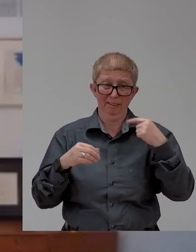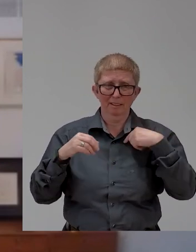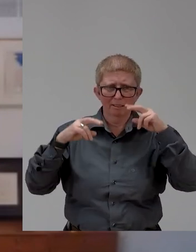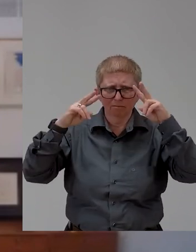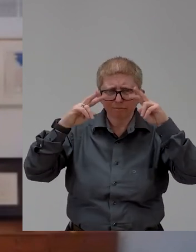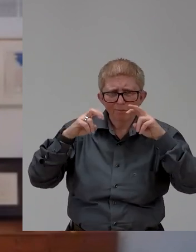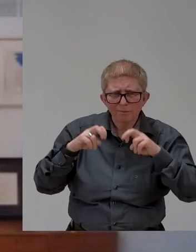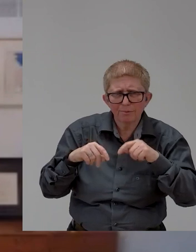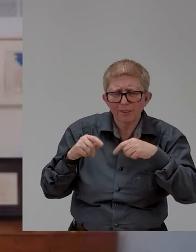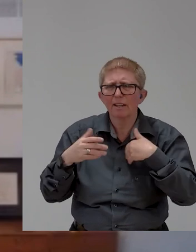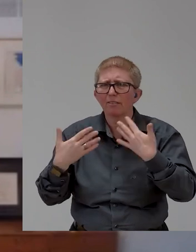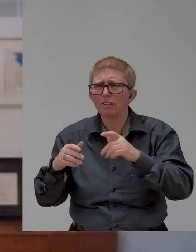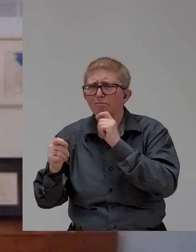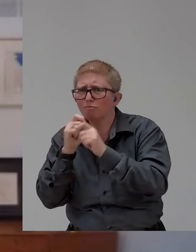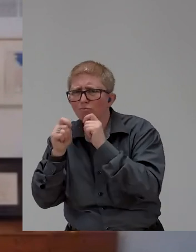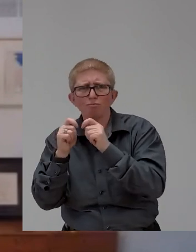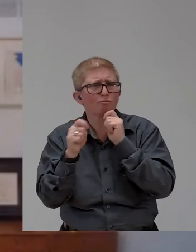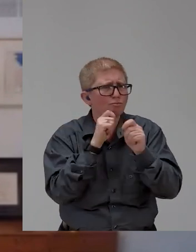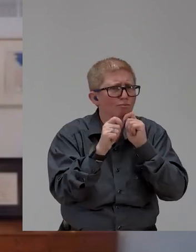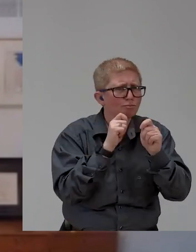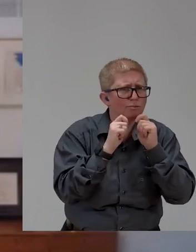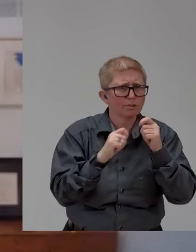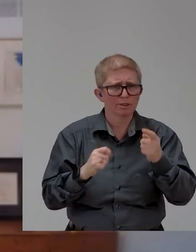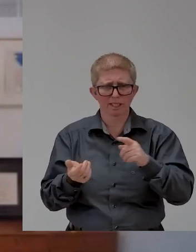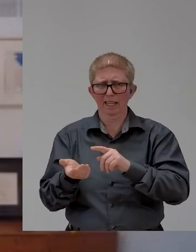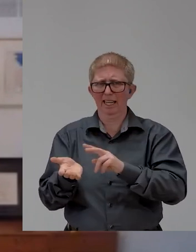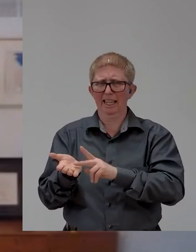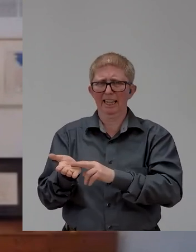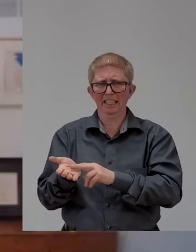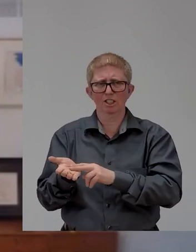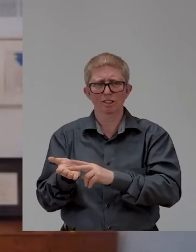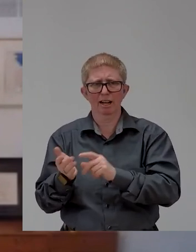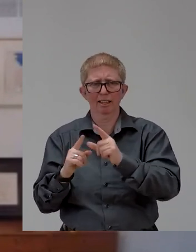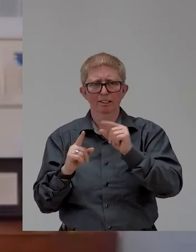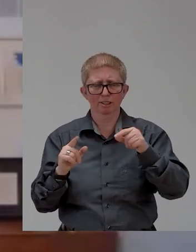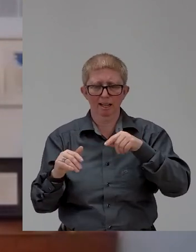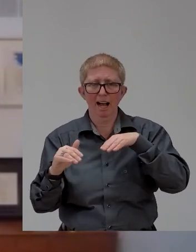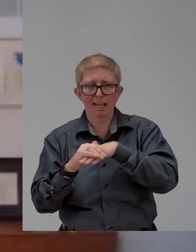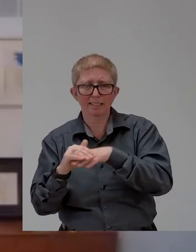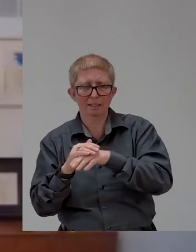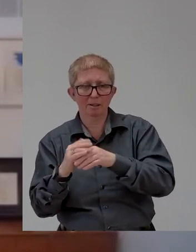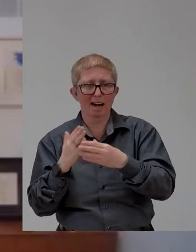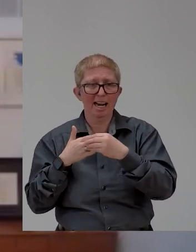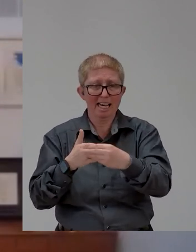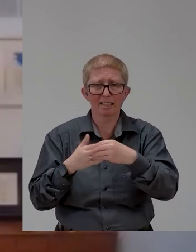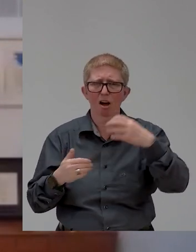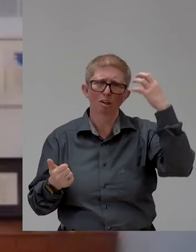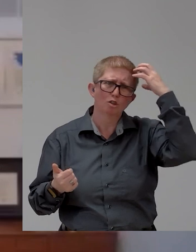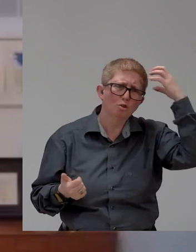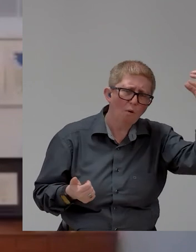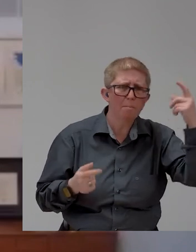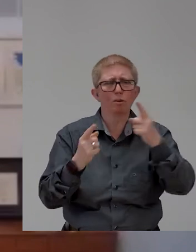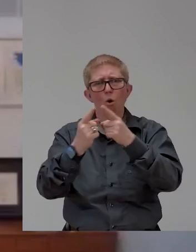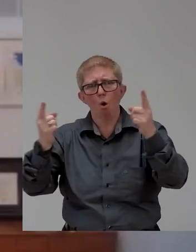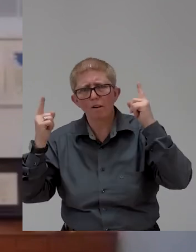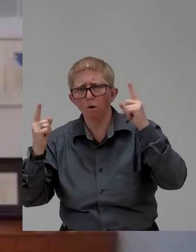with digital accessibility leaders in the state governments as well as state universities. And one